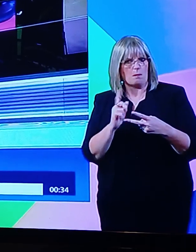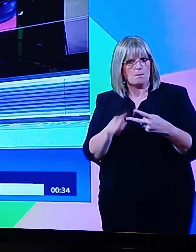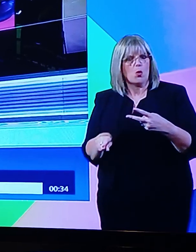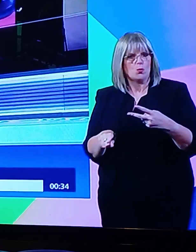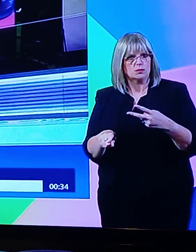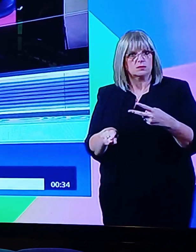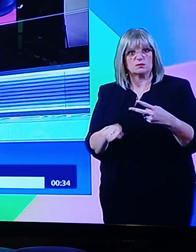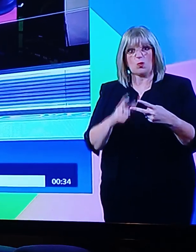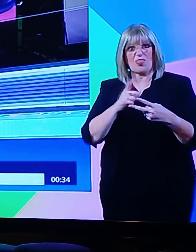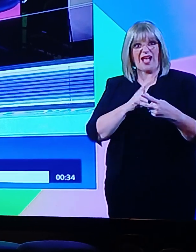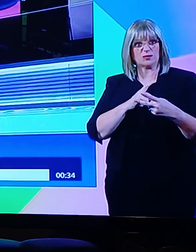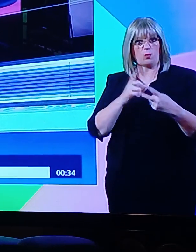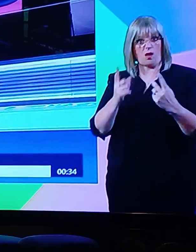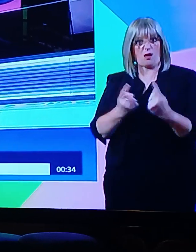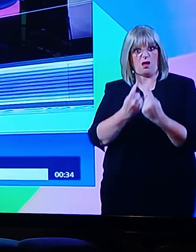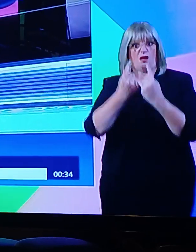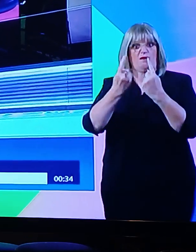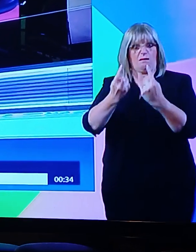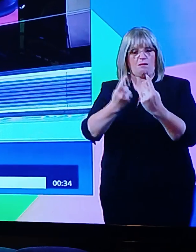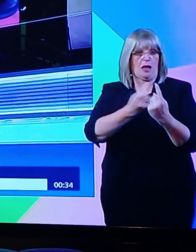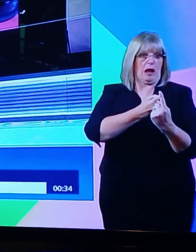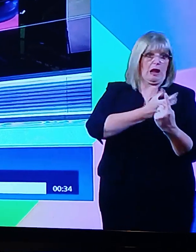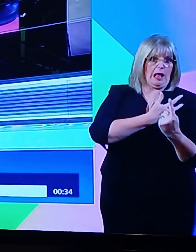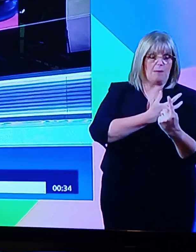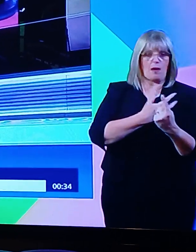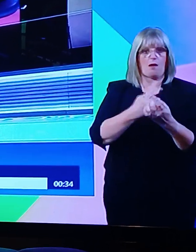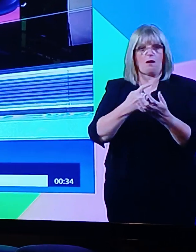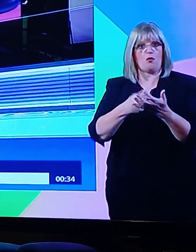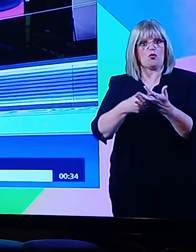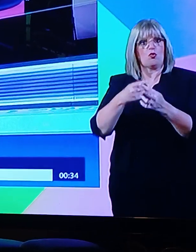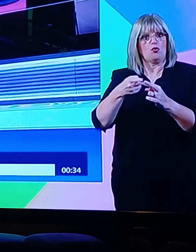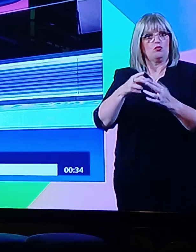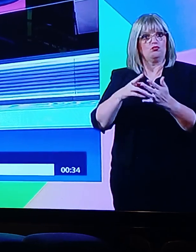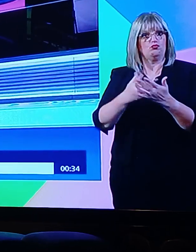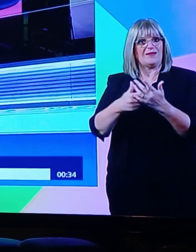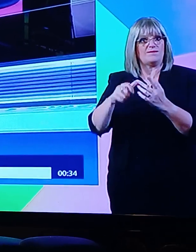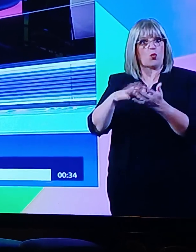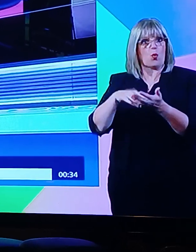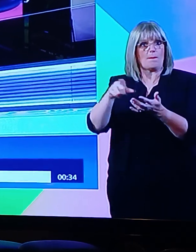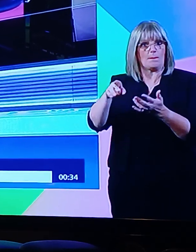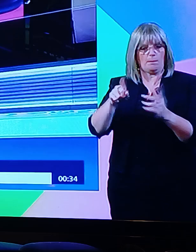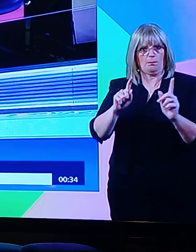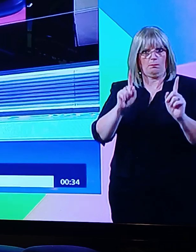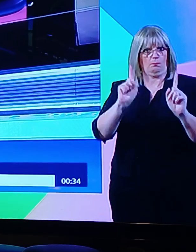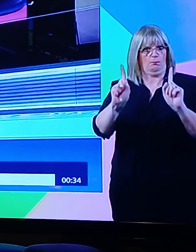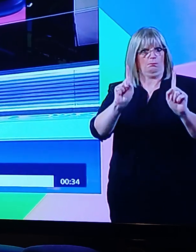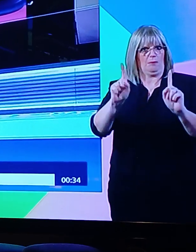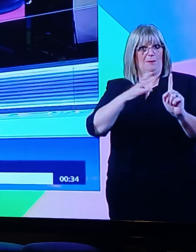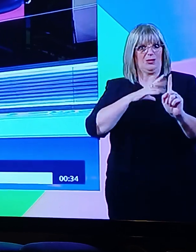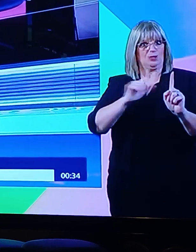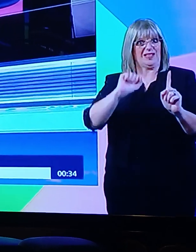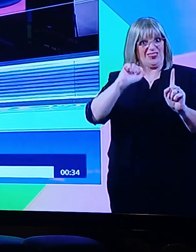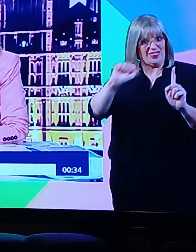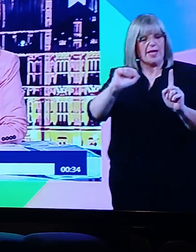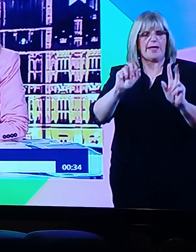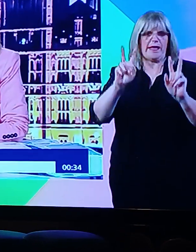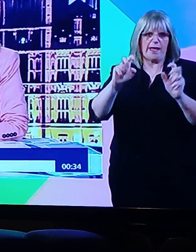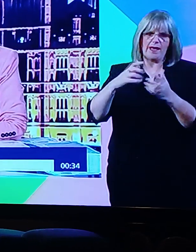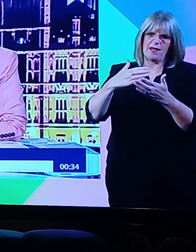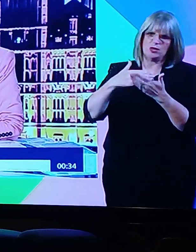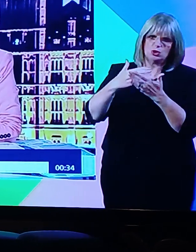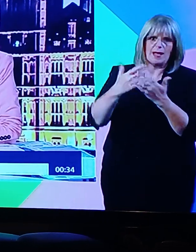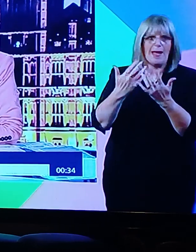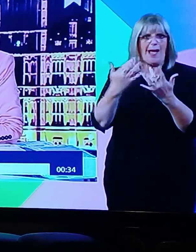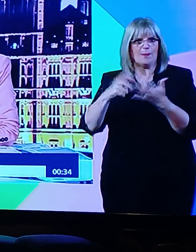are up there with Labour, because of the size of the share of their vote. But all the declarations so far this evening have